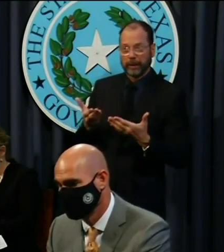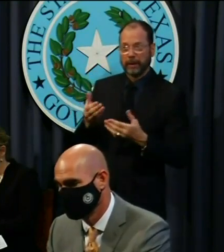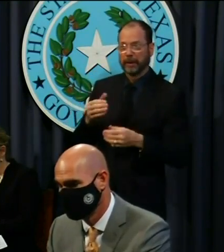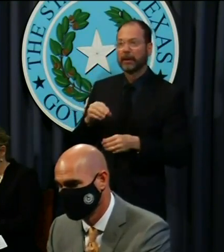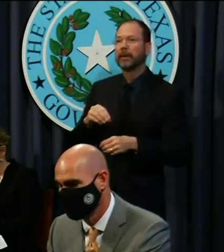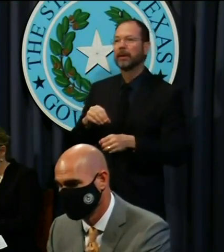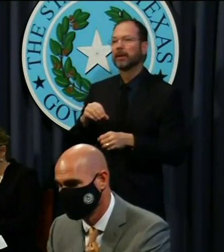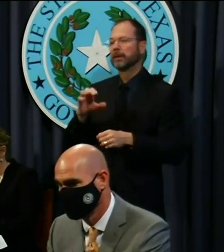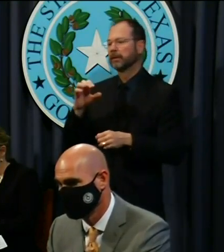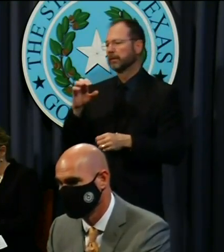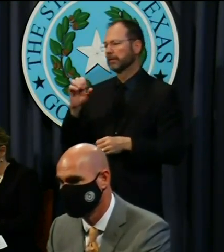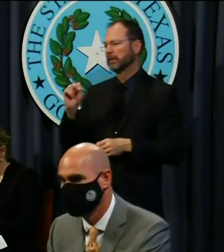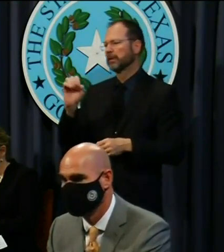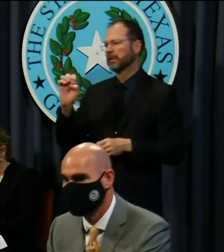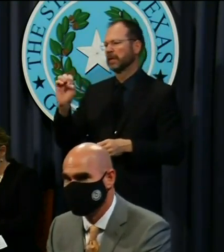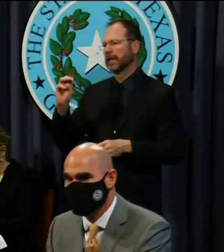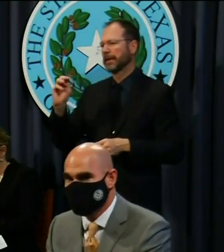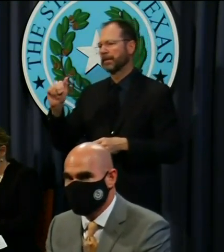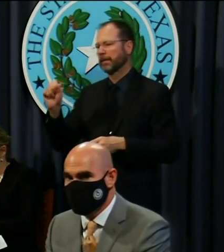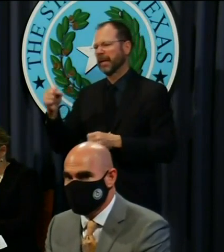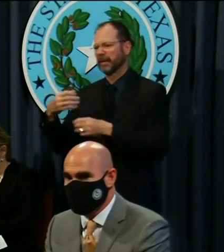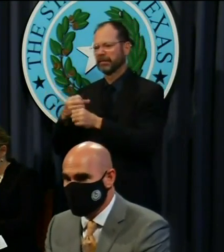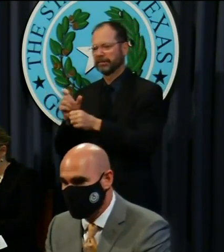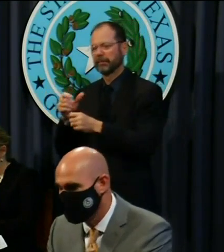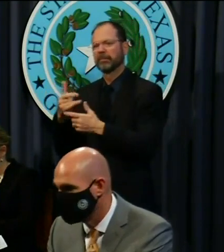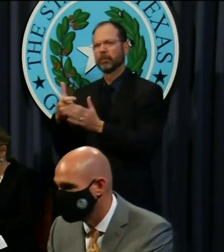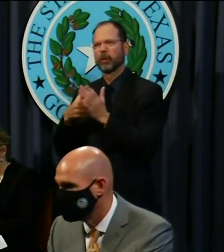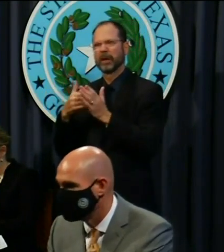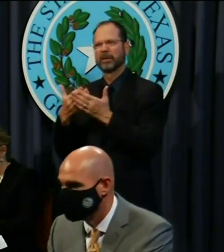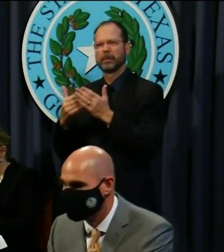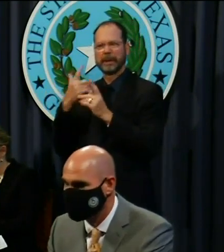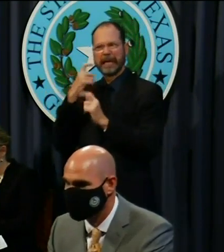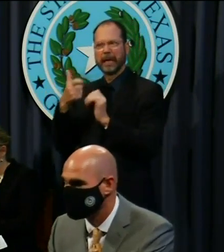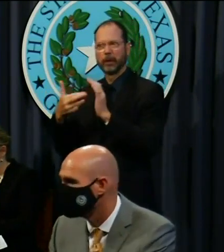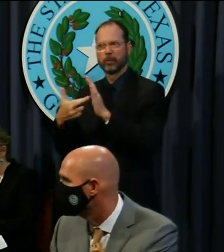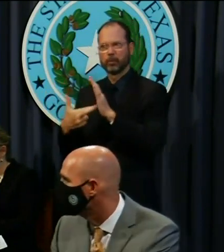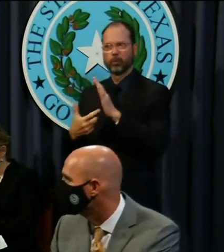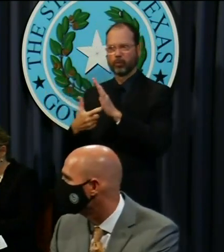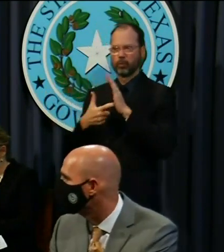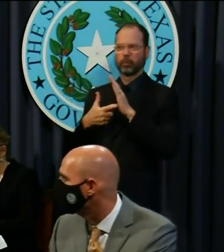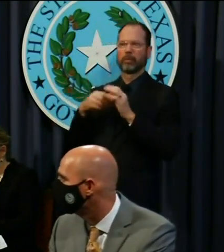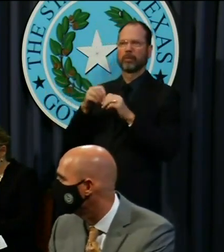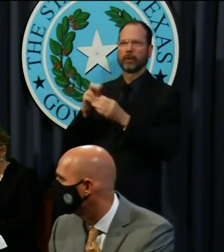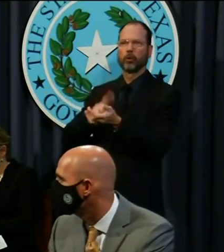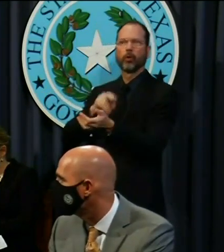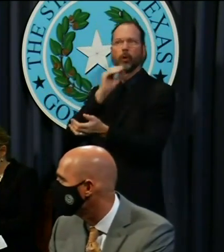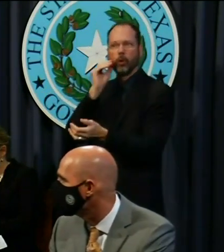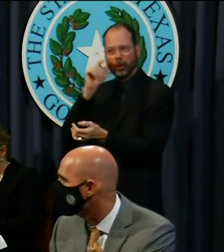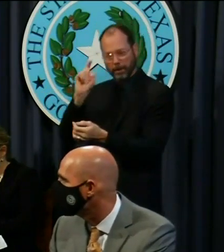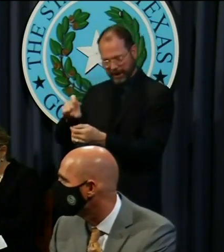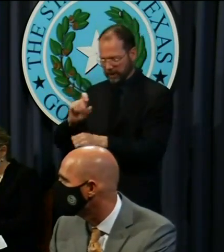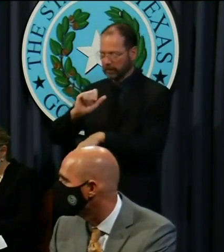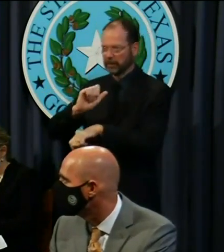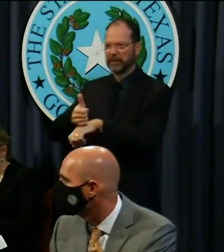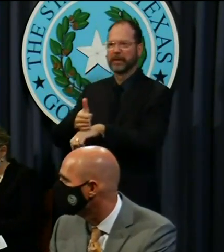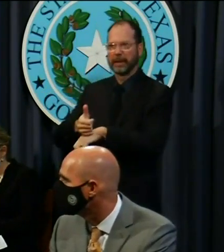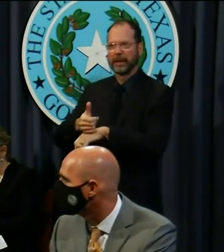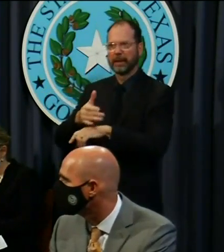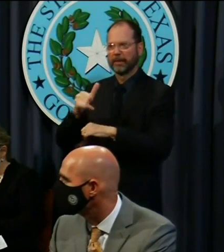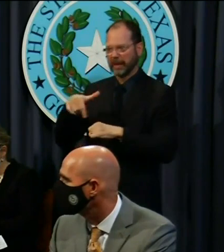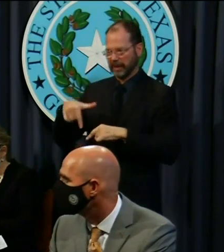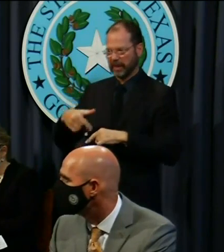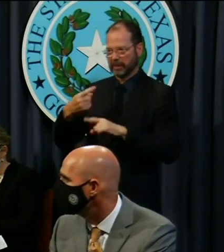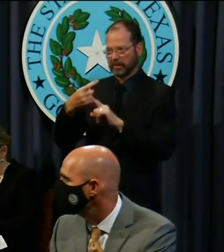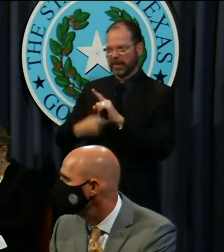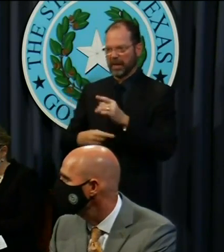CMS have required certain testing standards in nursing homes that must be implemented by the end of this